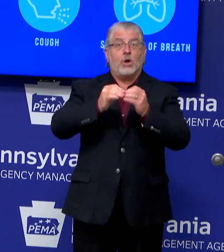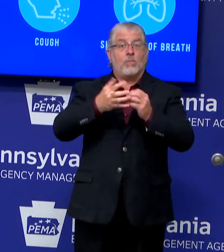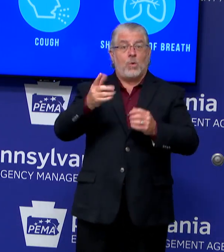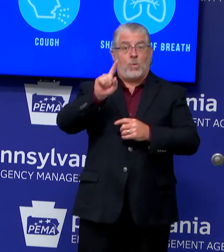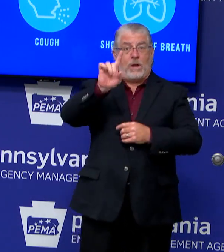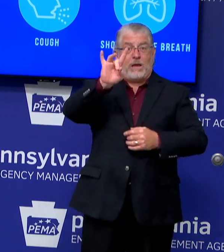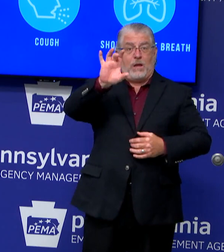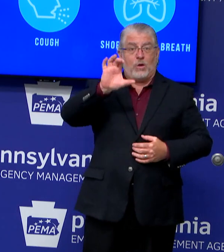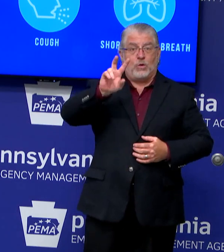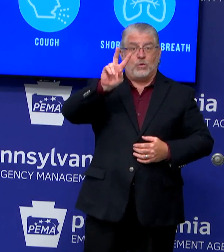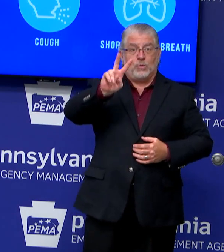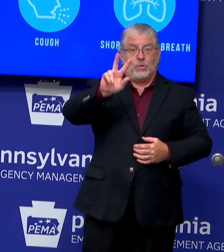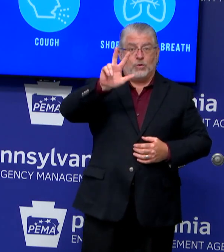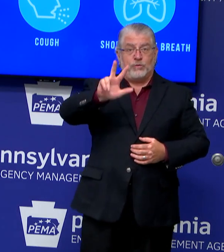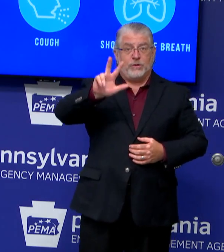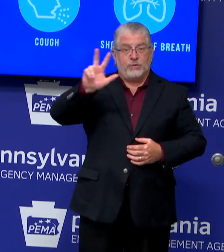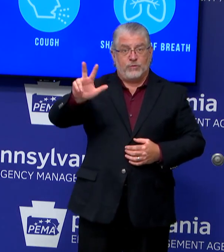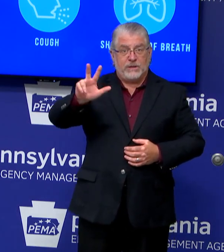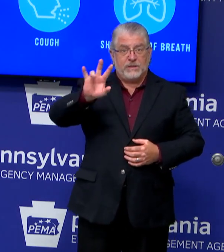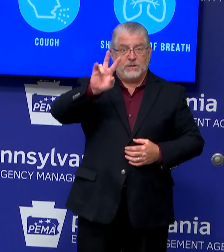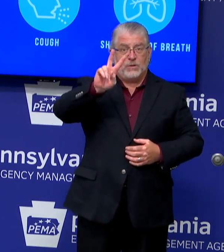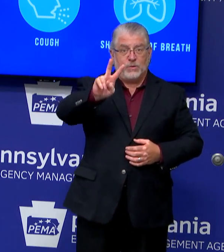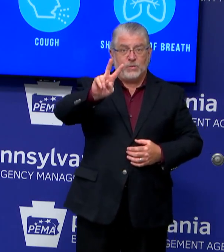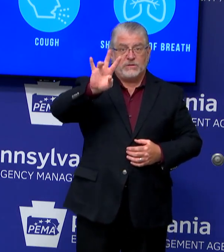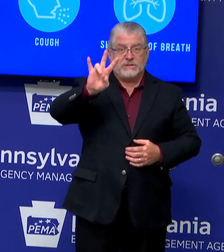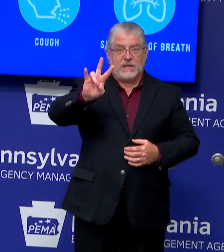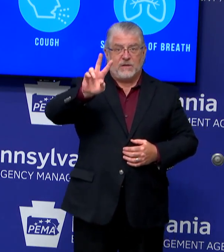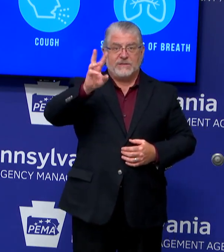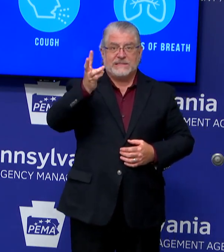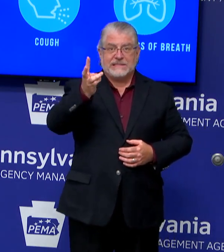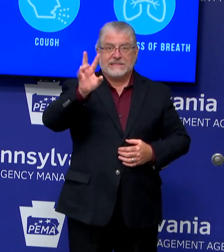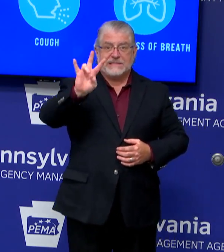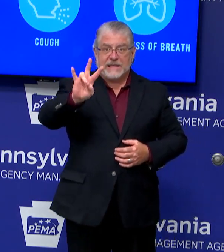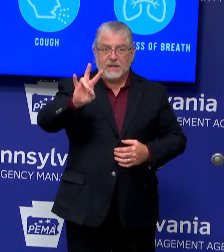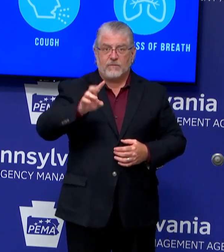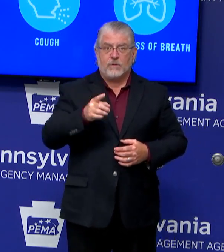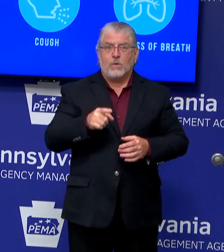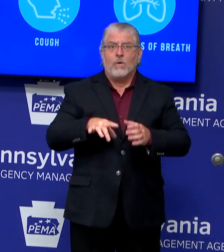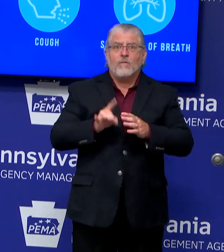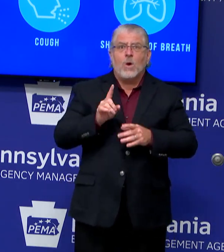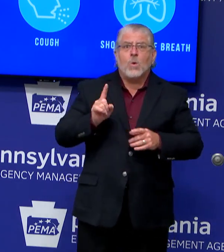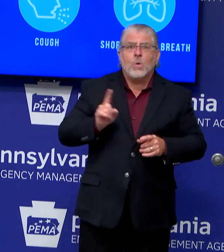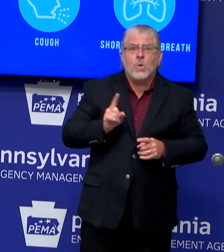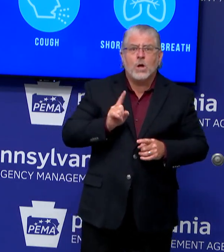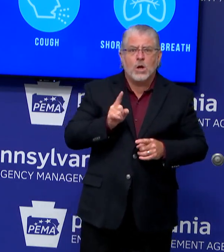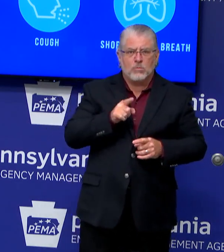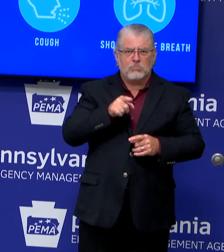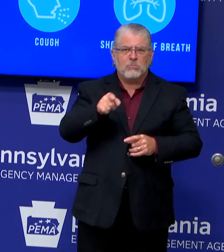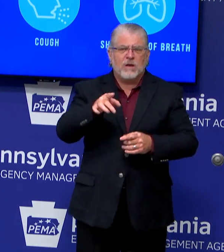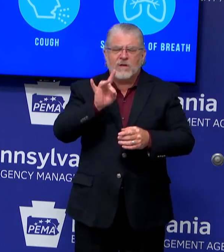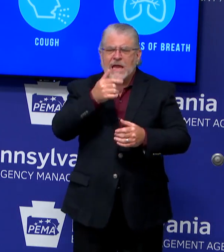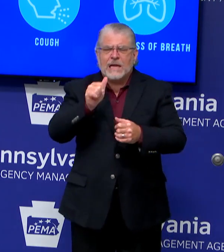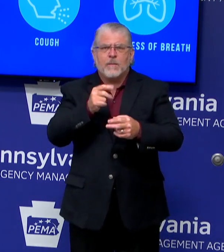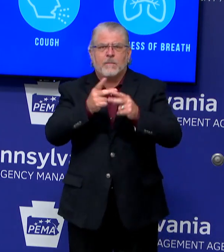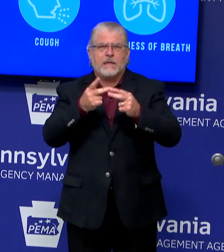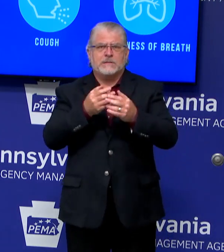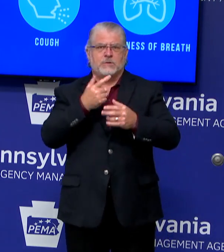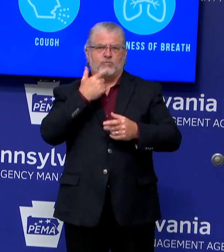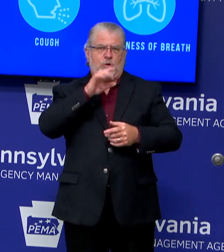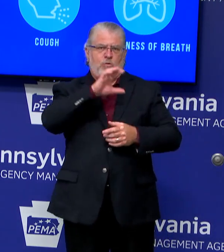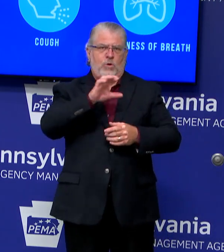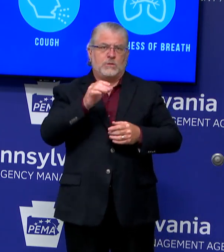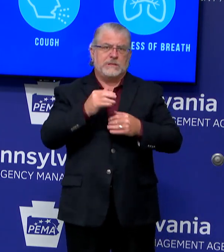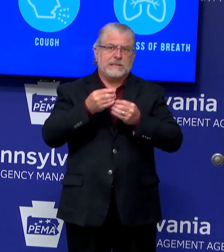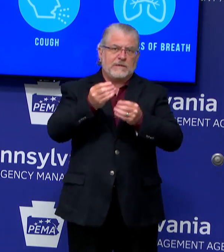to find a blood drive near you. Please remember, if you have questions about your health, please